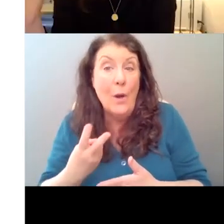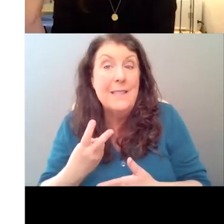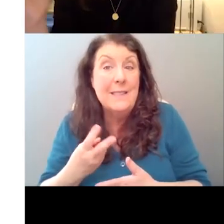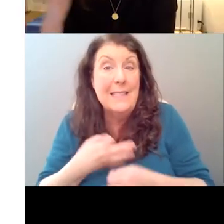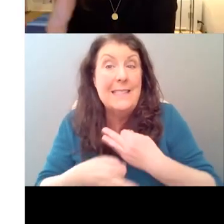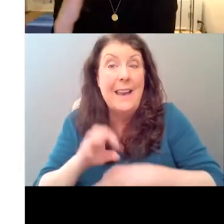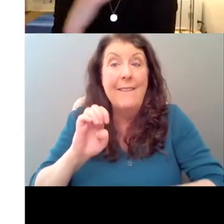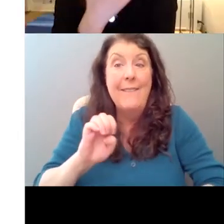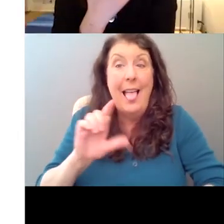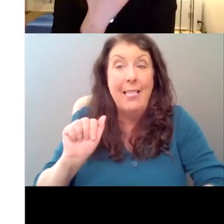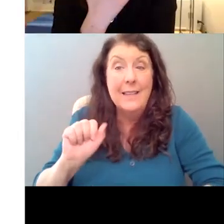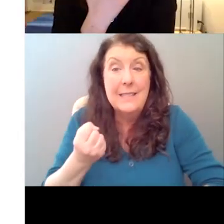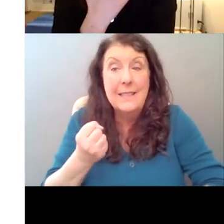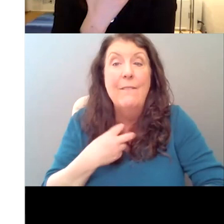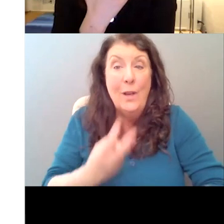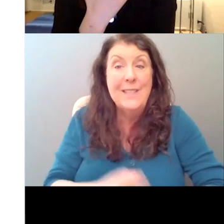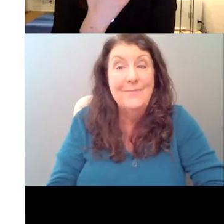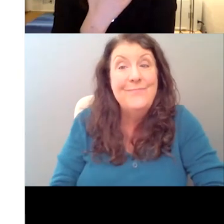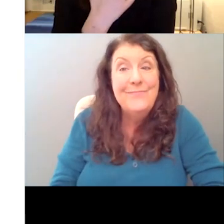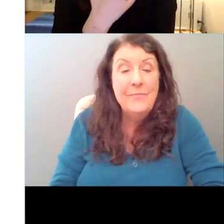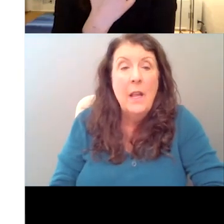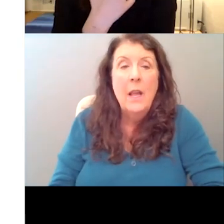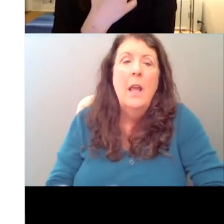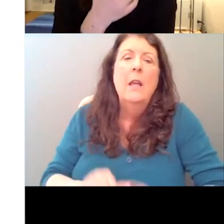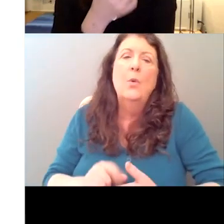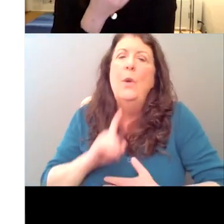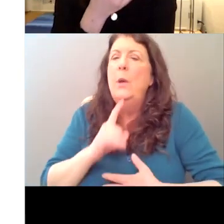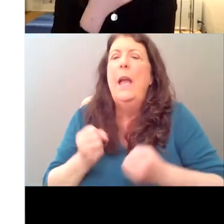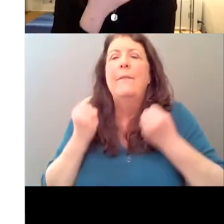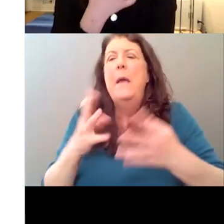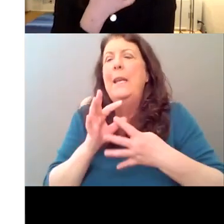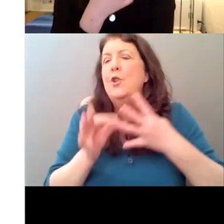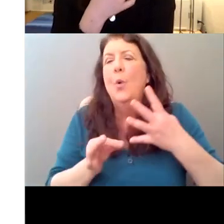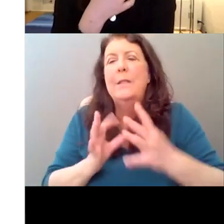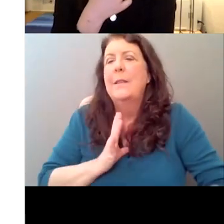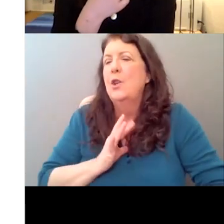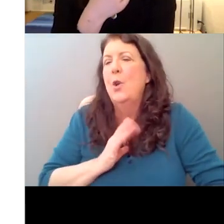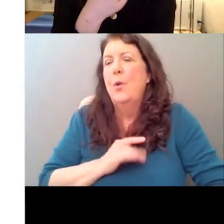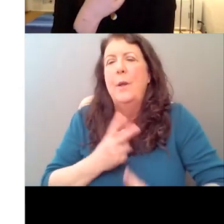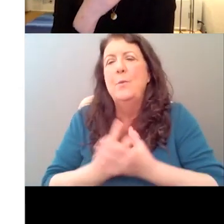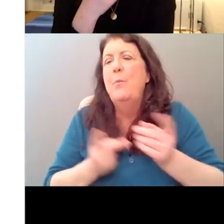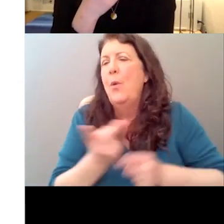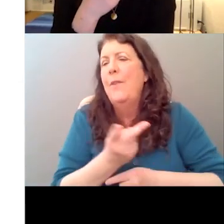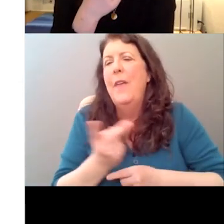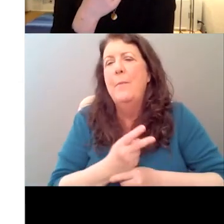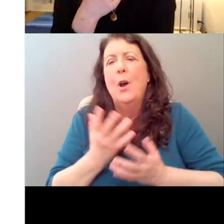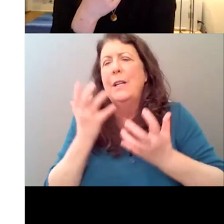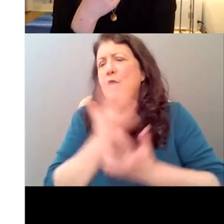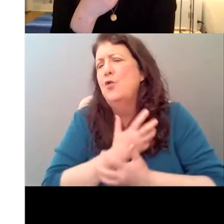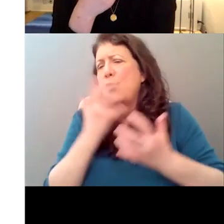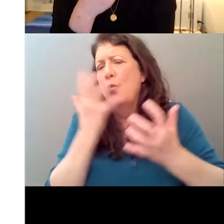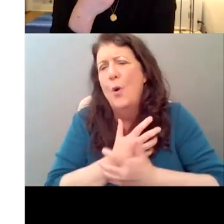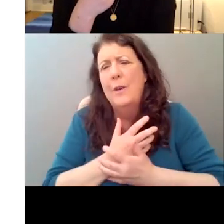basically it's just, uh, you know, spoiled for choice because they both are extraordinary singers. And, um,